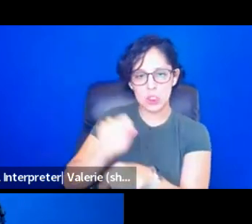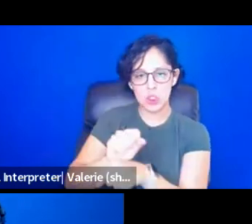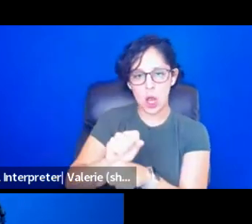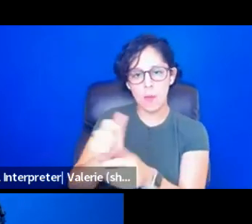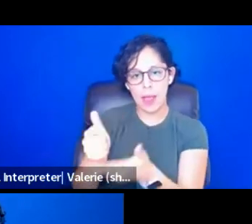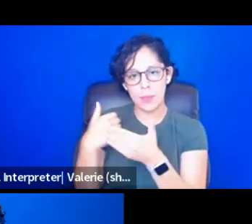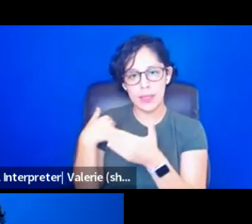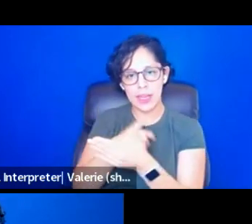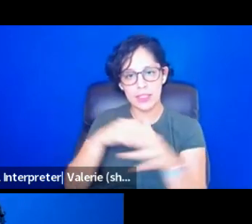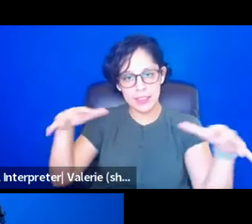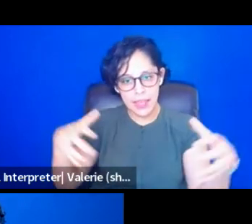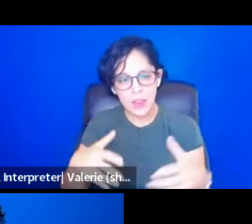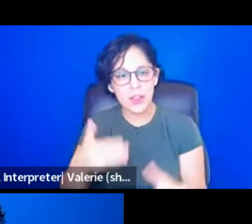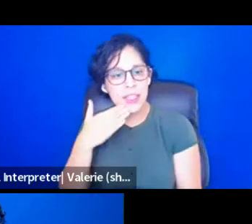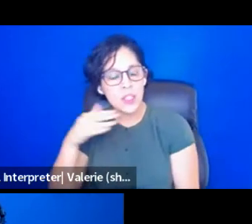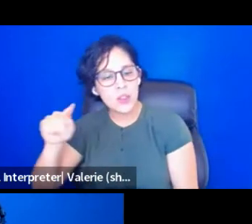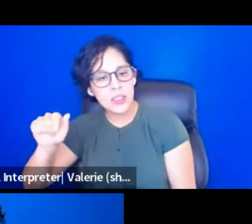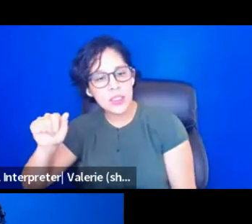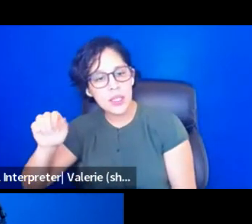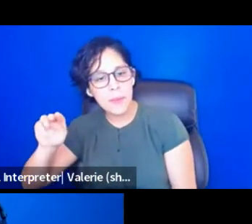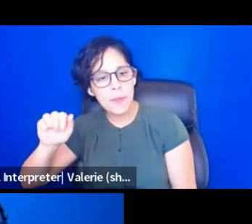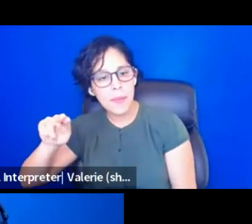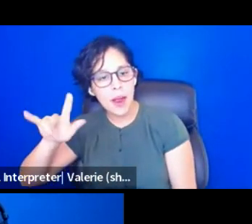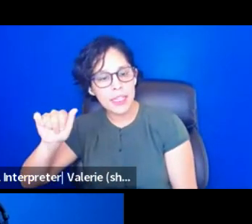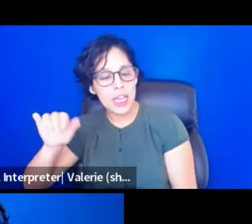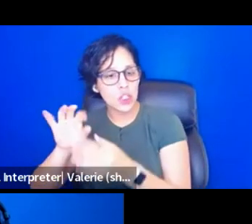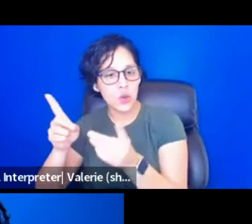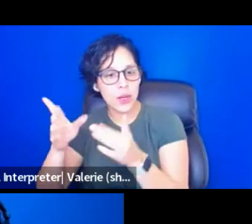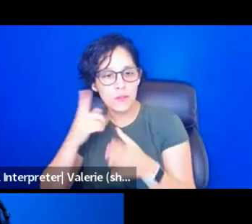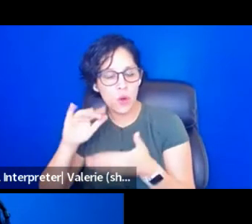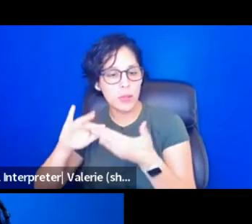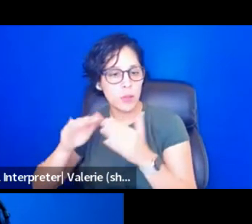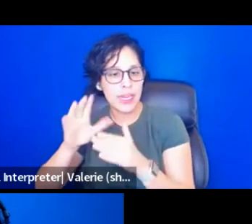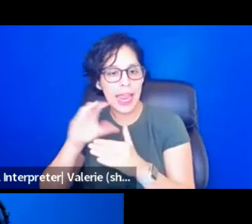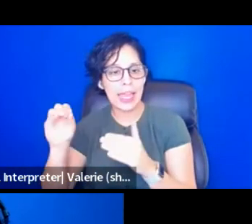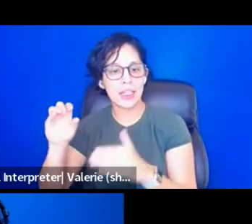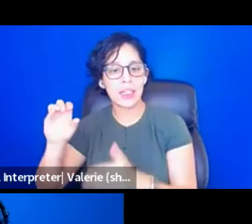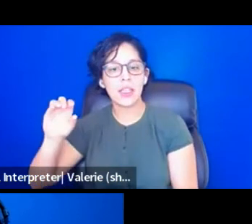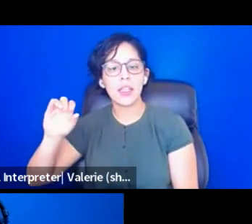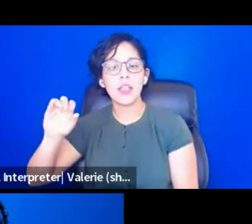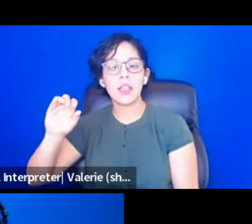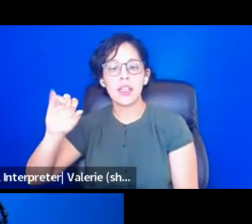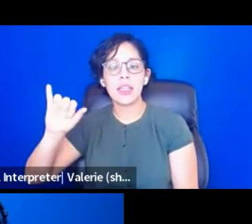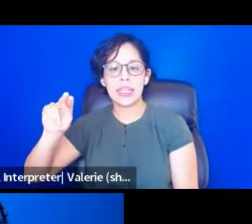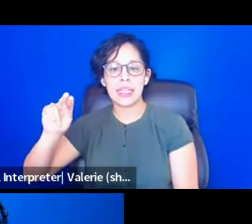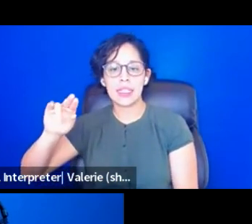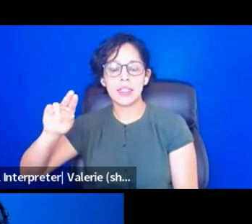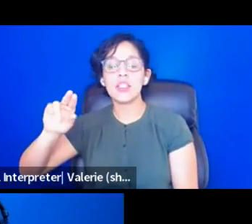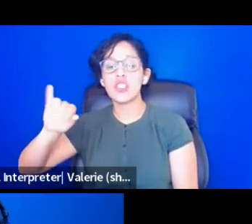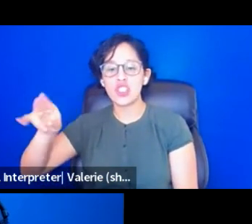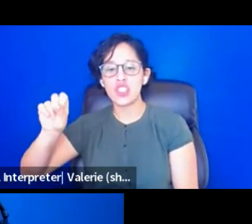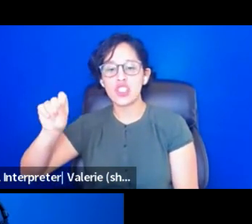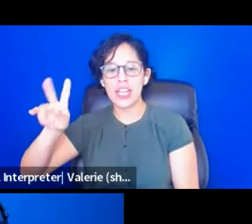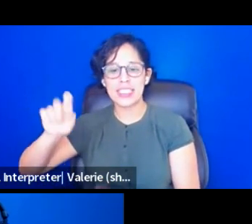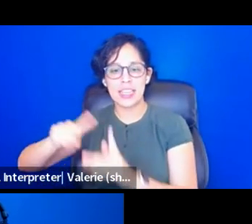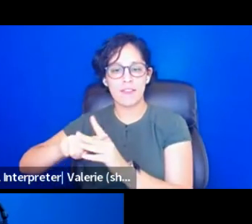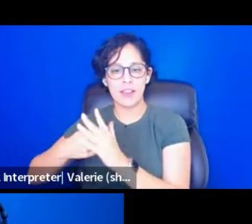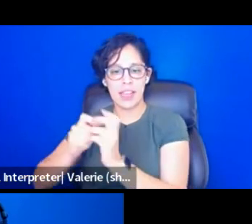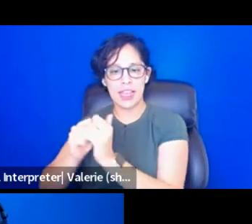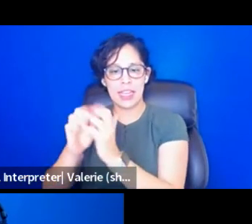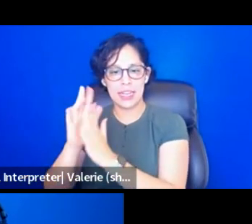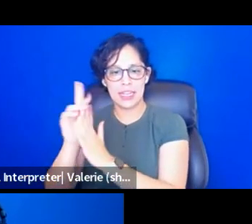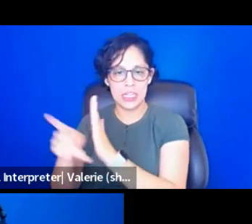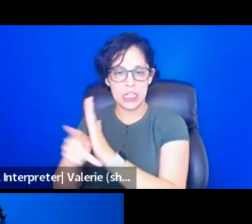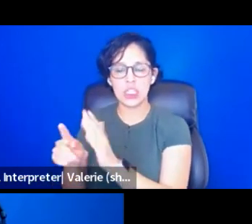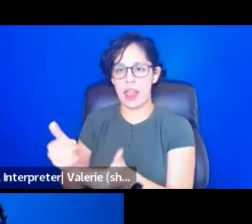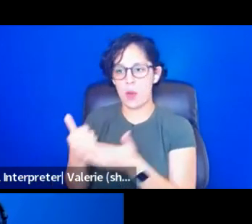Thank you to Tamania Garza, our director of community and justice initiatives for, um, helping us deepen this understanding of how